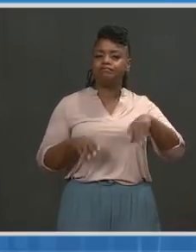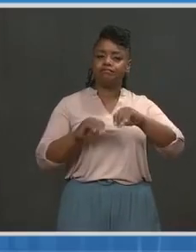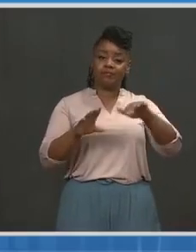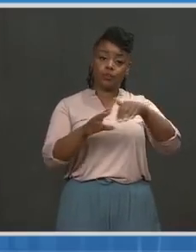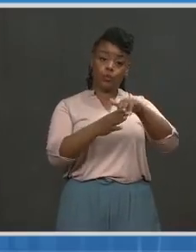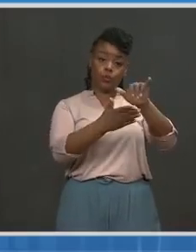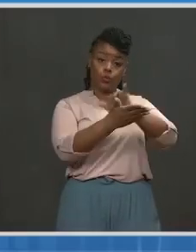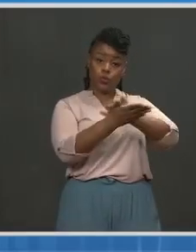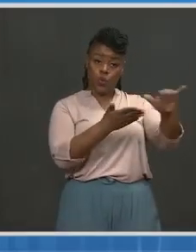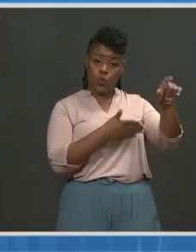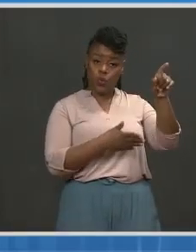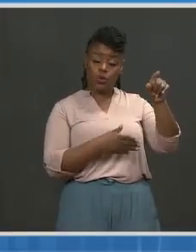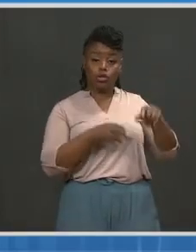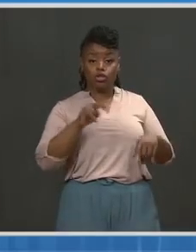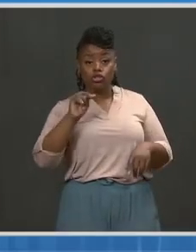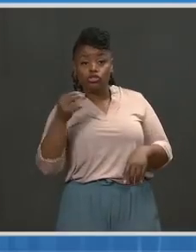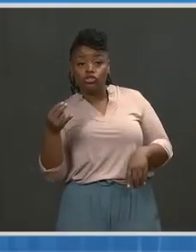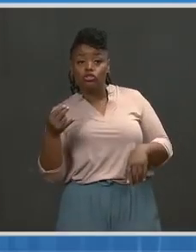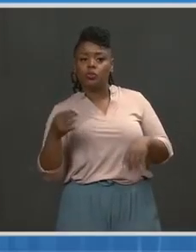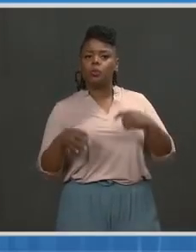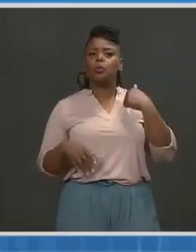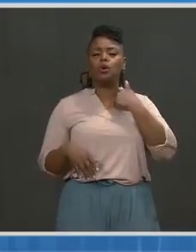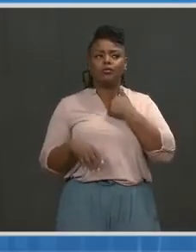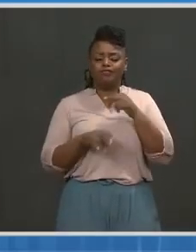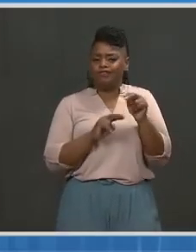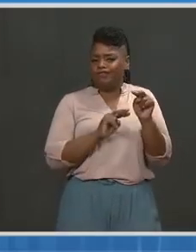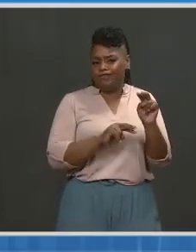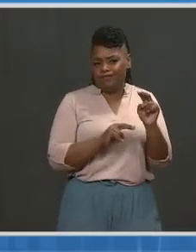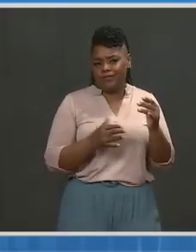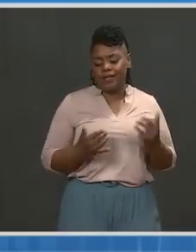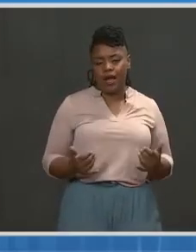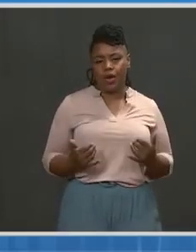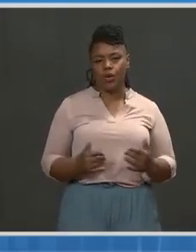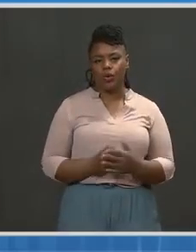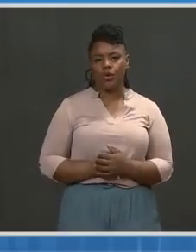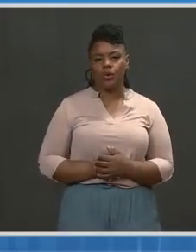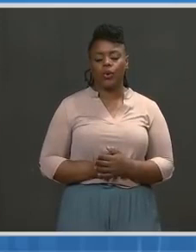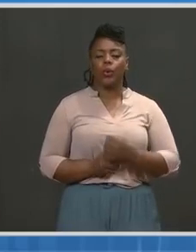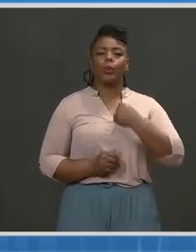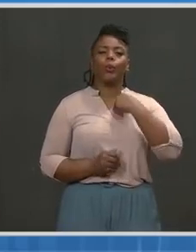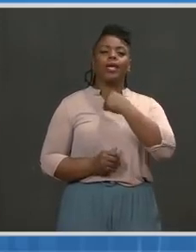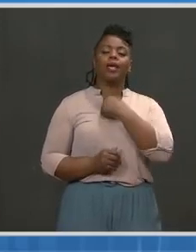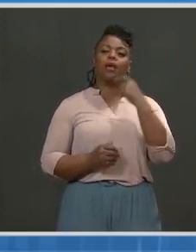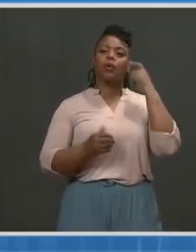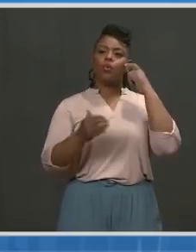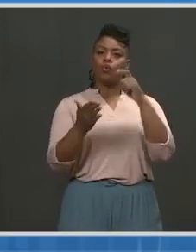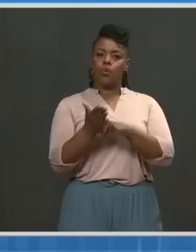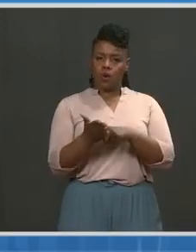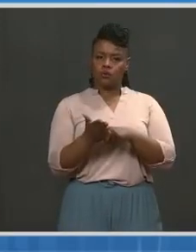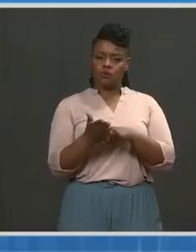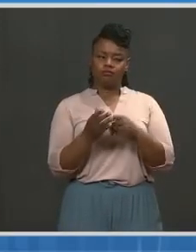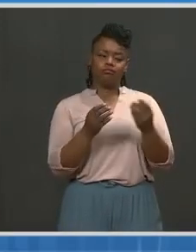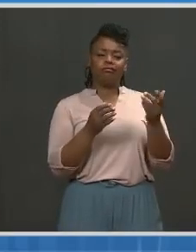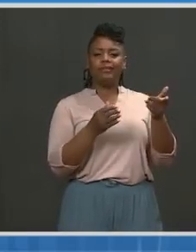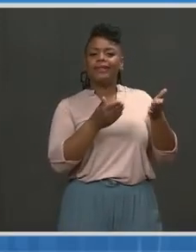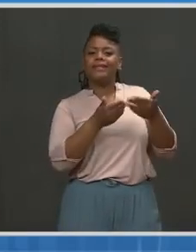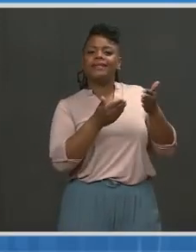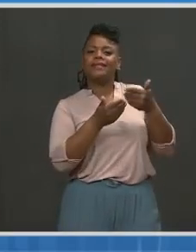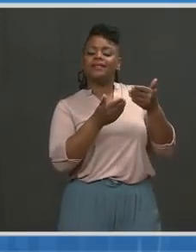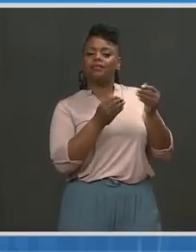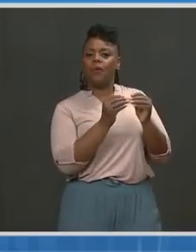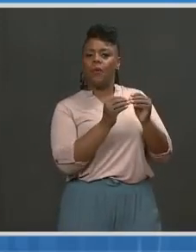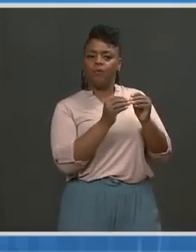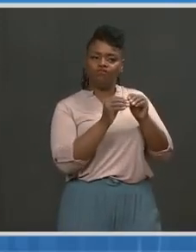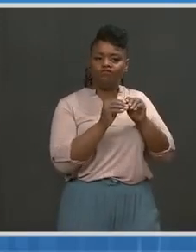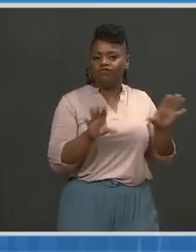New York, as well as in New Jersey. We're following the frequency of it, and early data does suggest an increased transmissibility